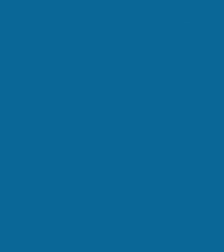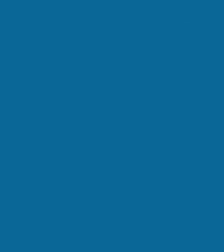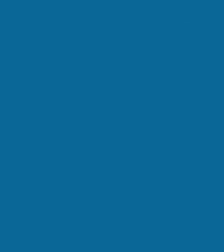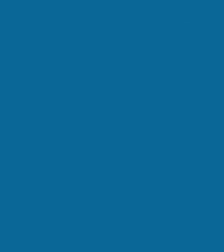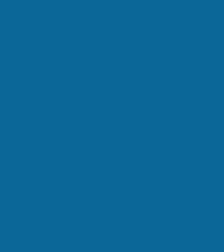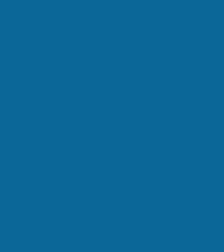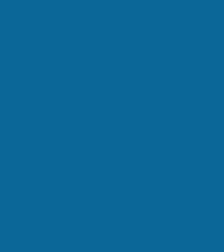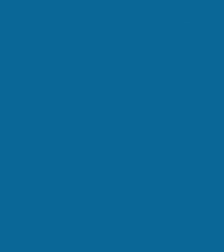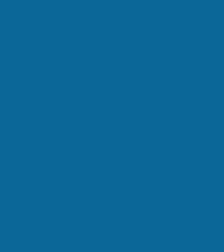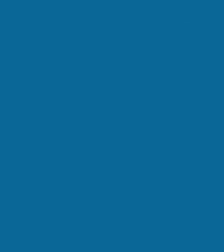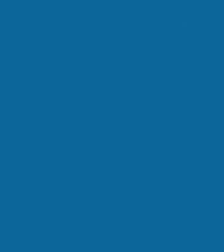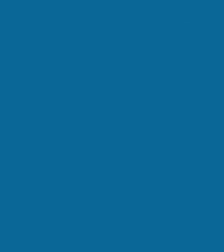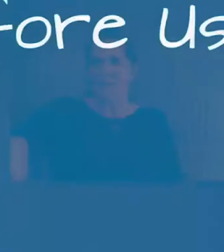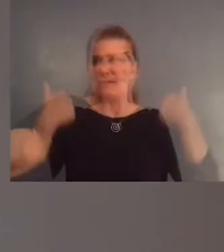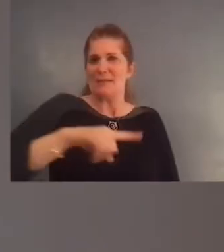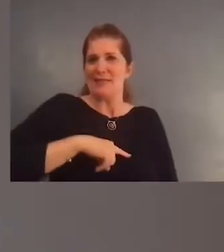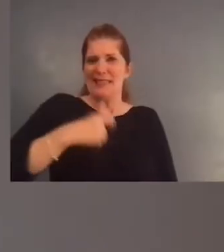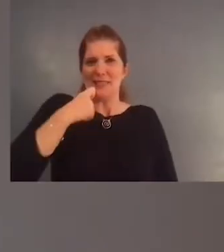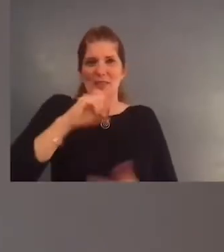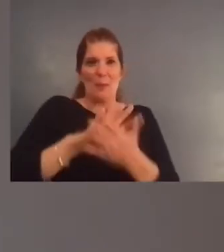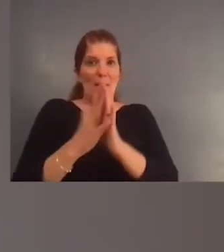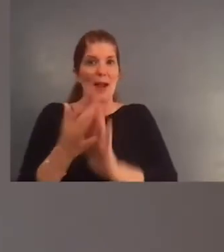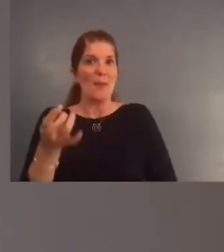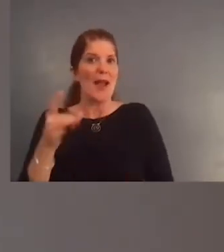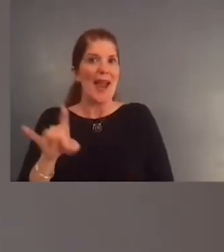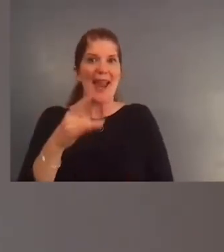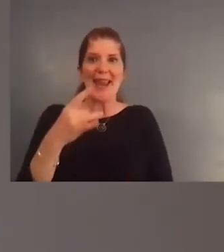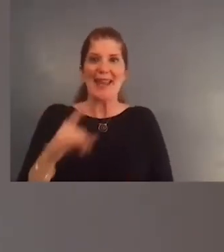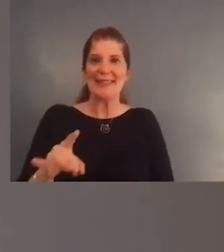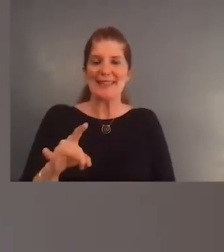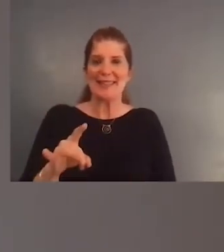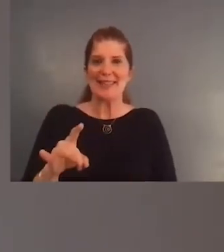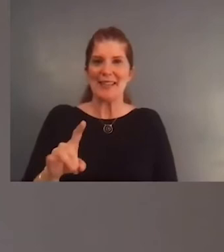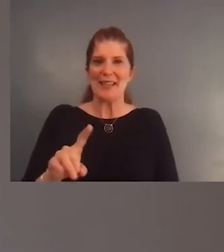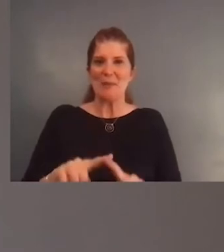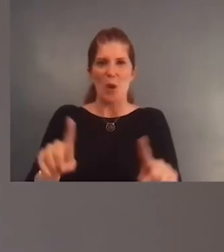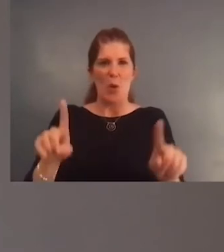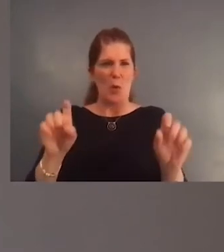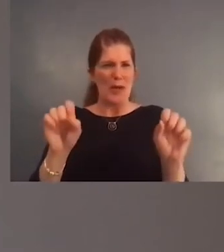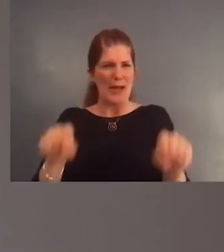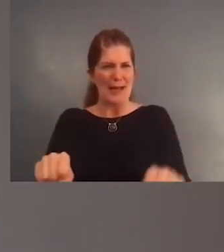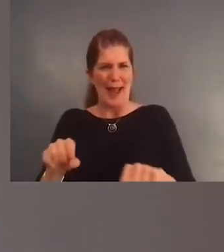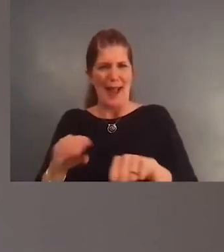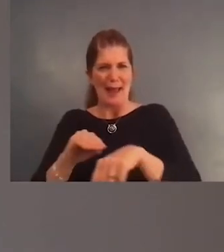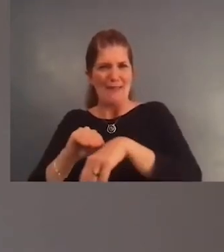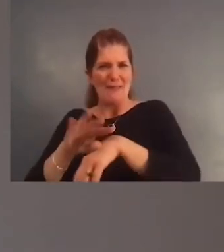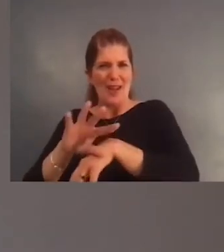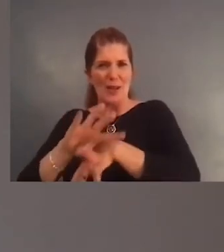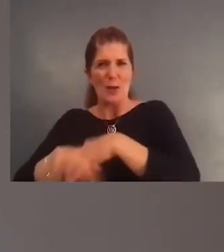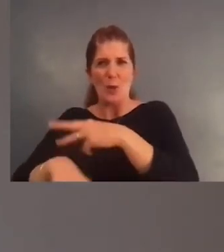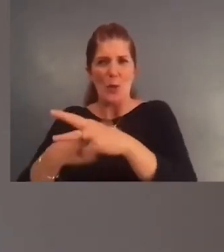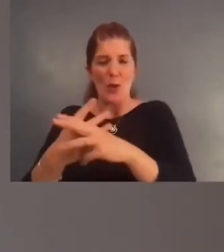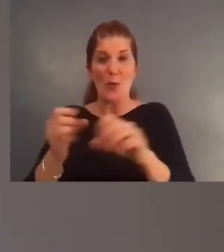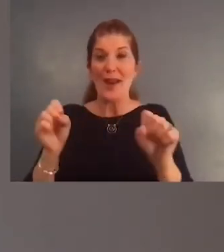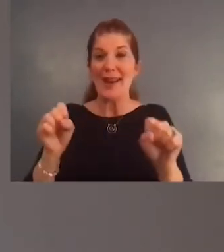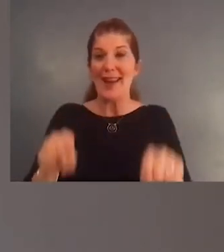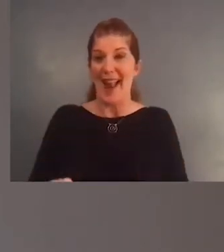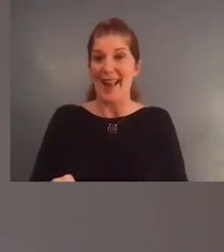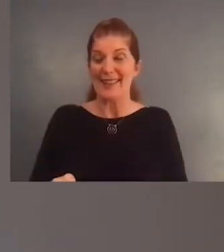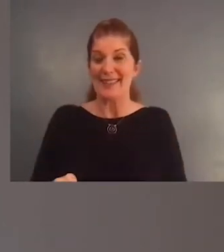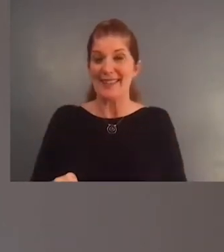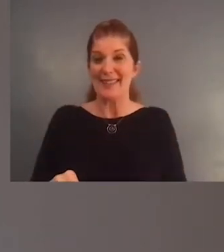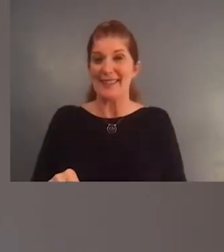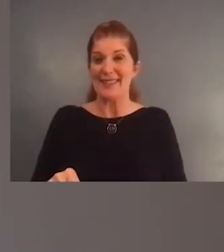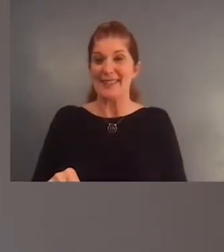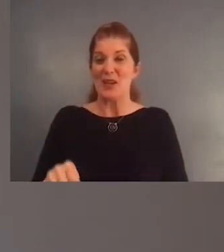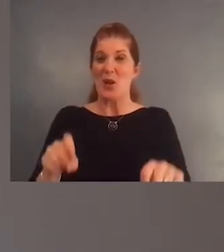The world, more than ever, is uncertain, but the power to make change and defy odds is in our hands. We